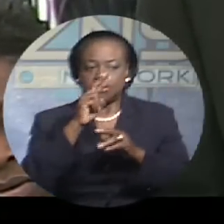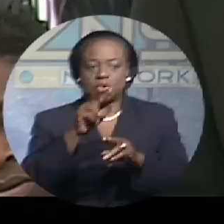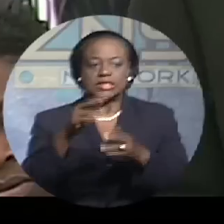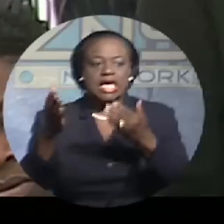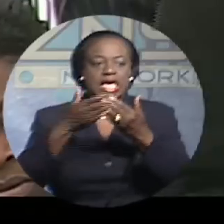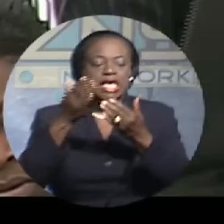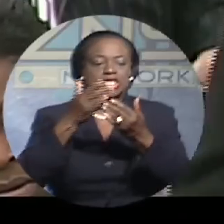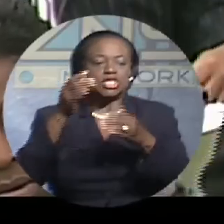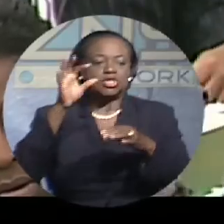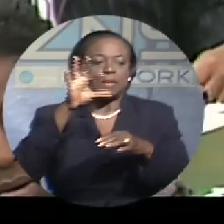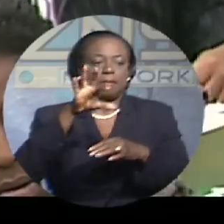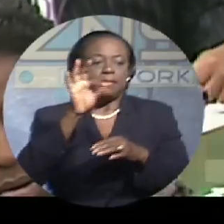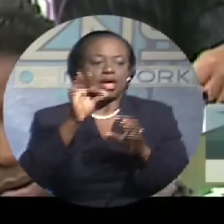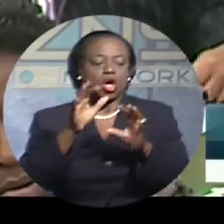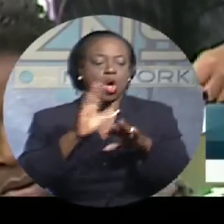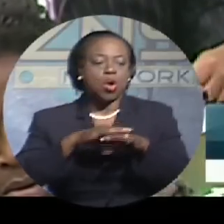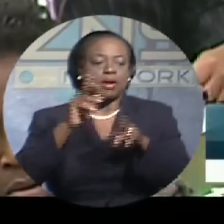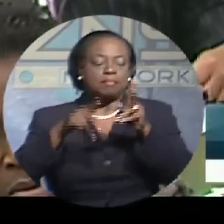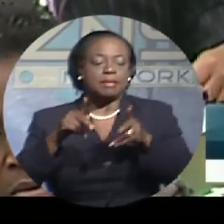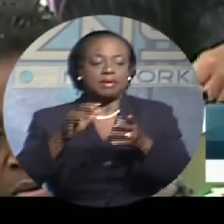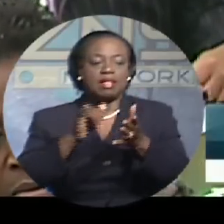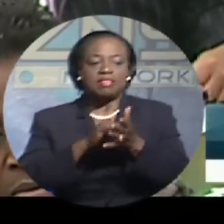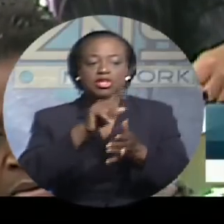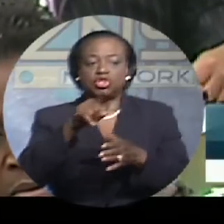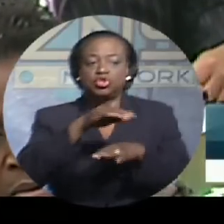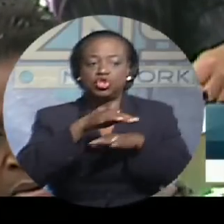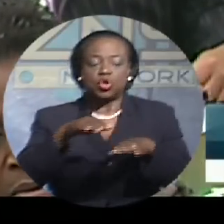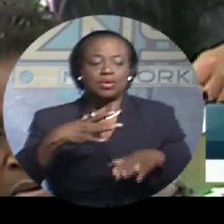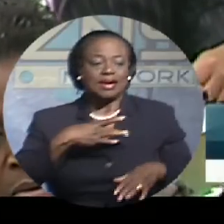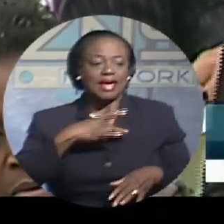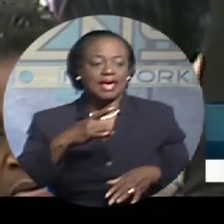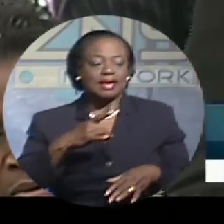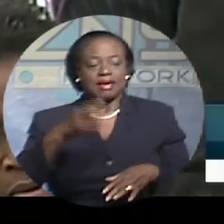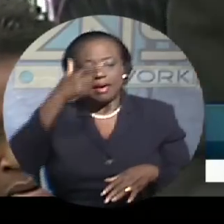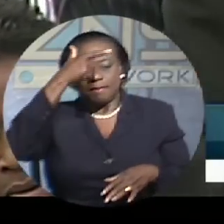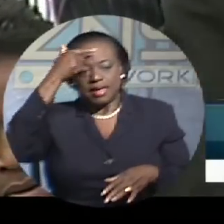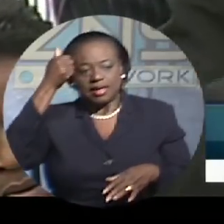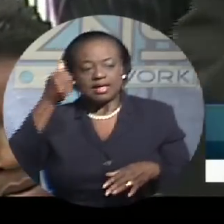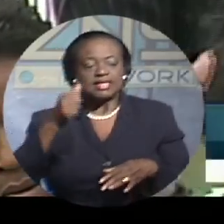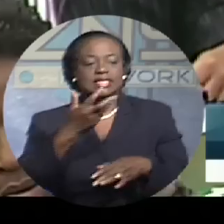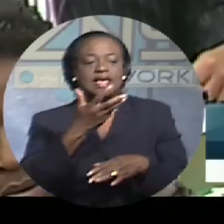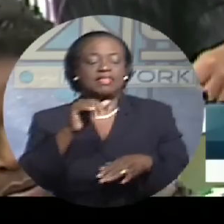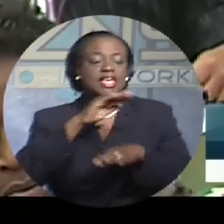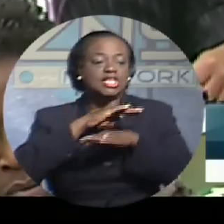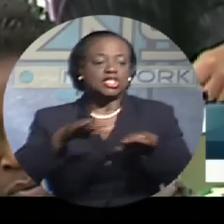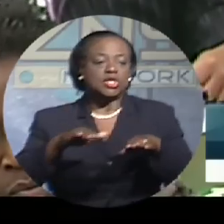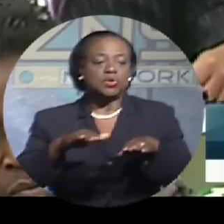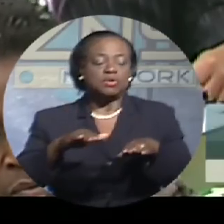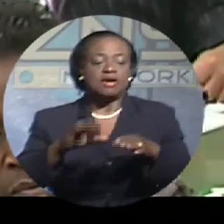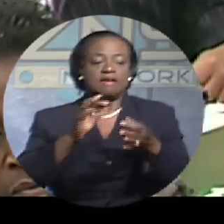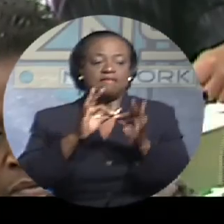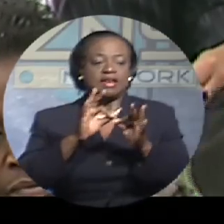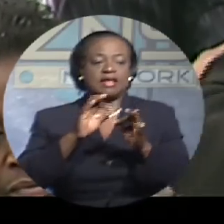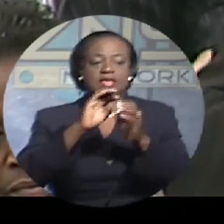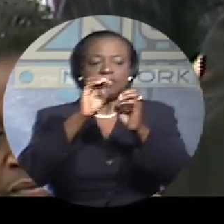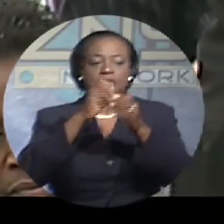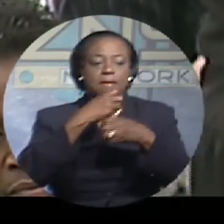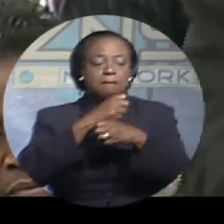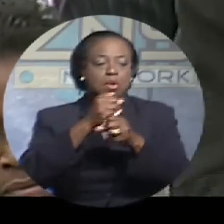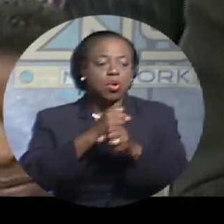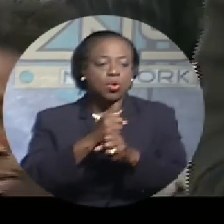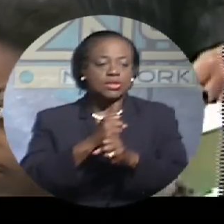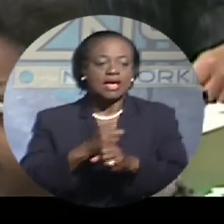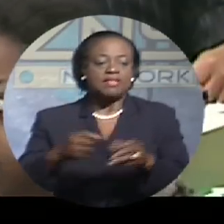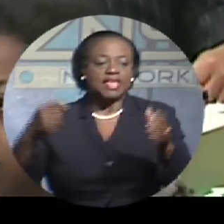who you don't like because they don't fit the mold. You attack their nationality, you attack